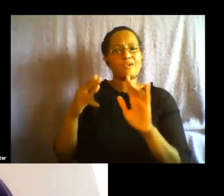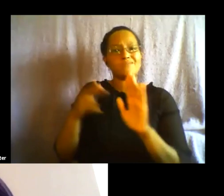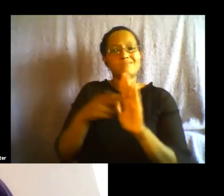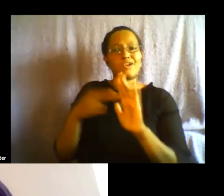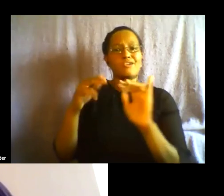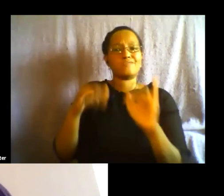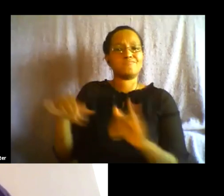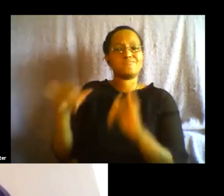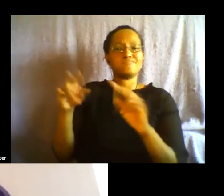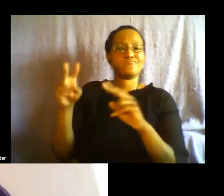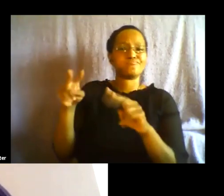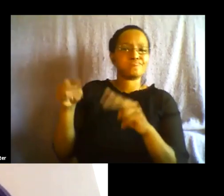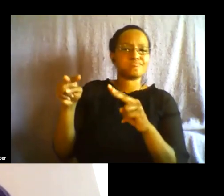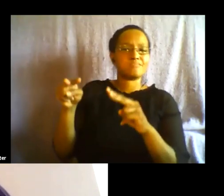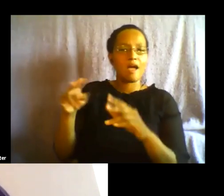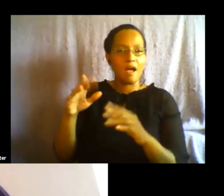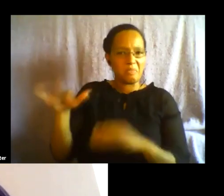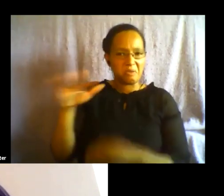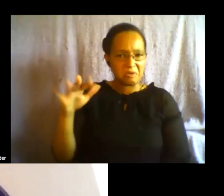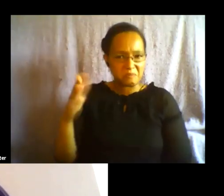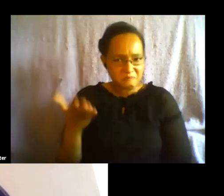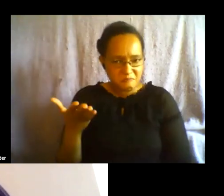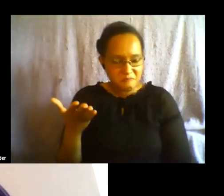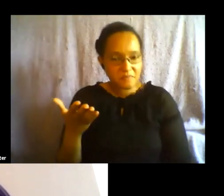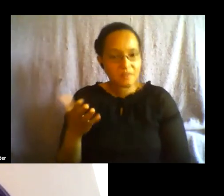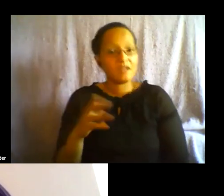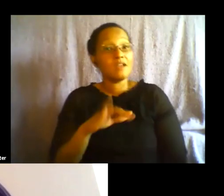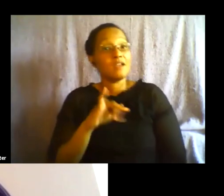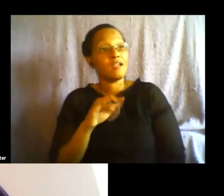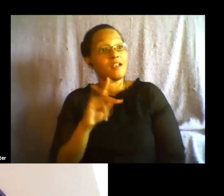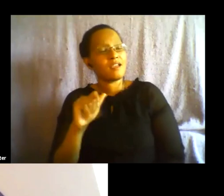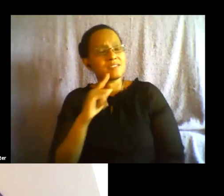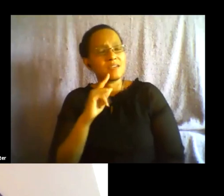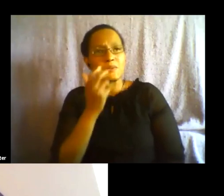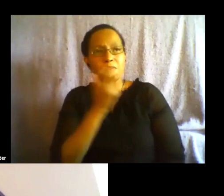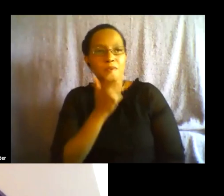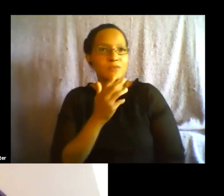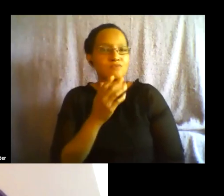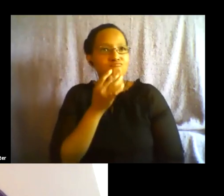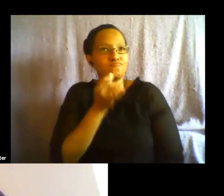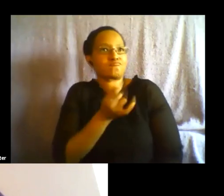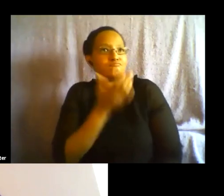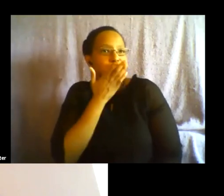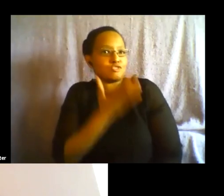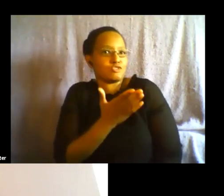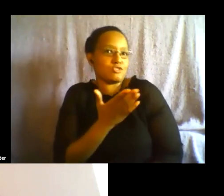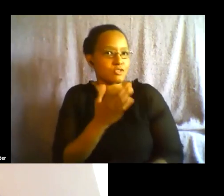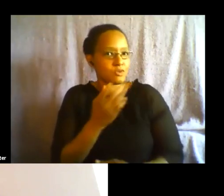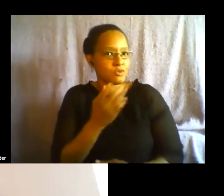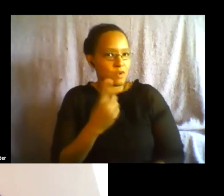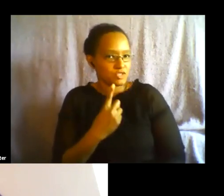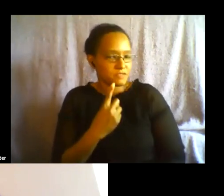a juicy question and i think a lot of times something i like to say is that i think this process is